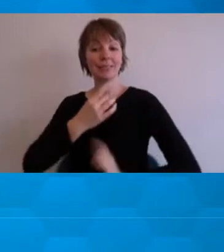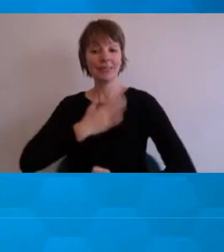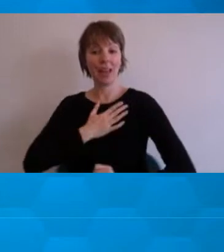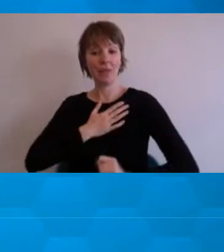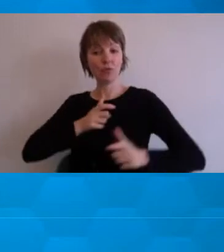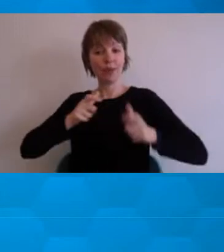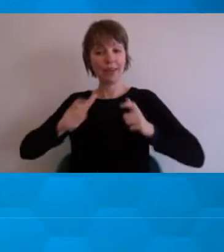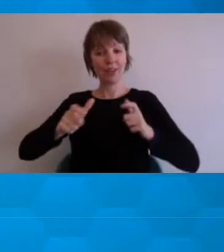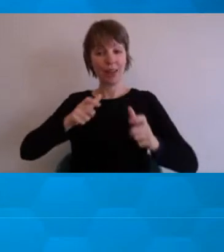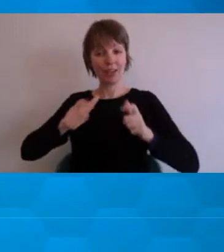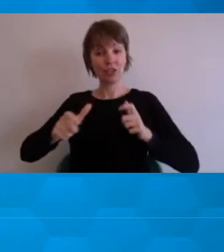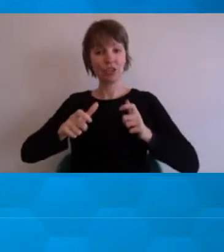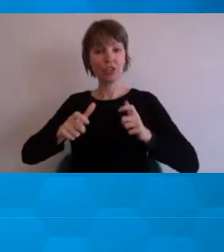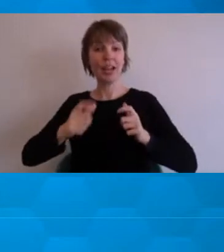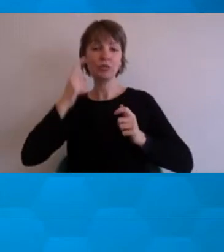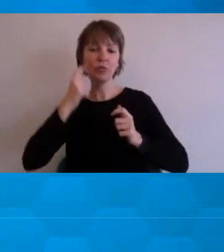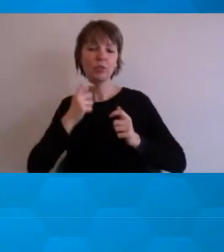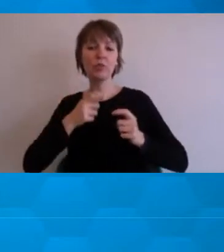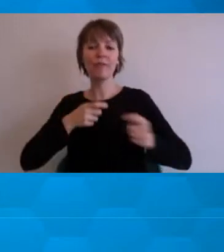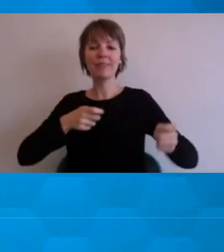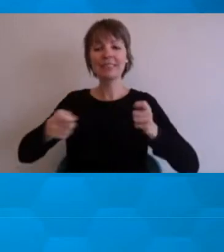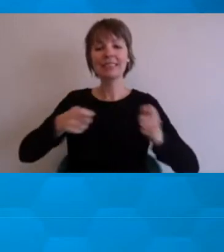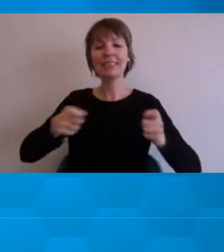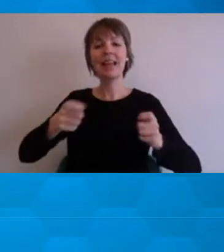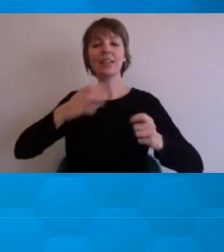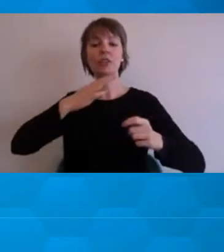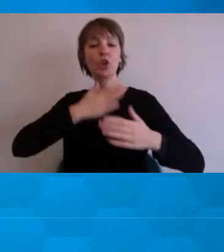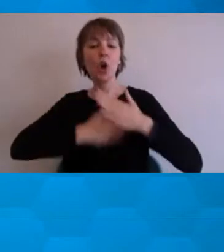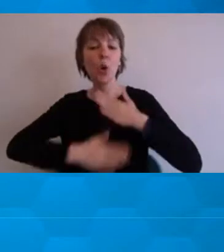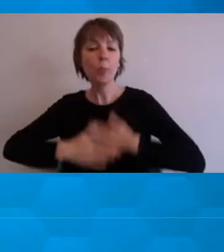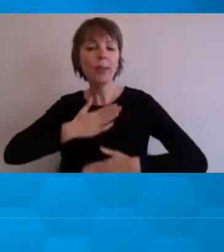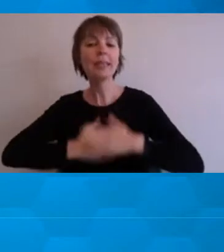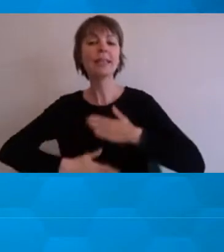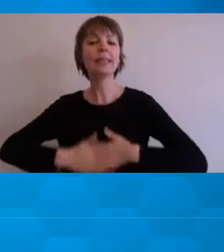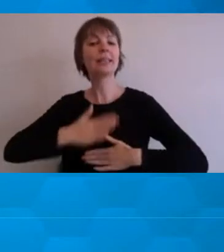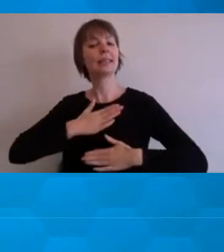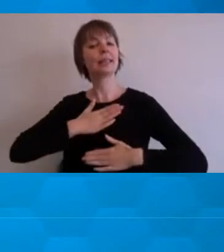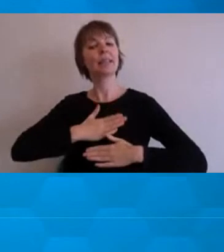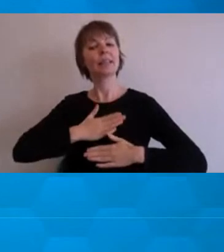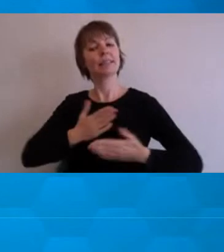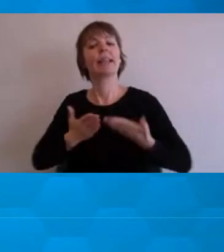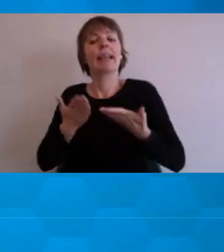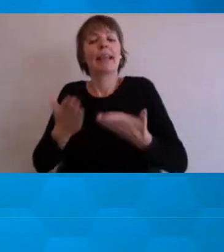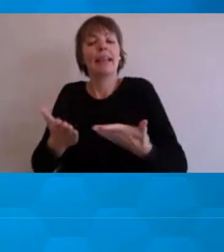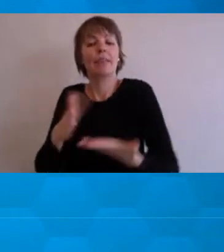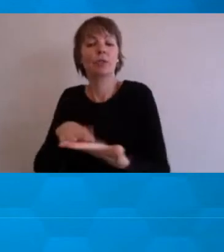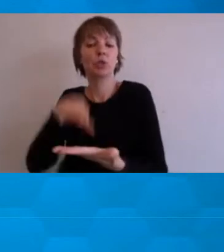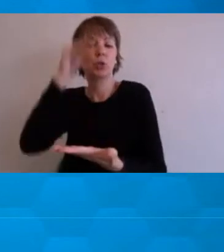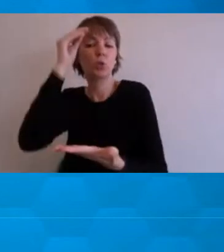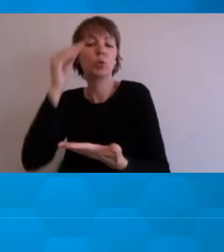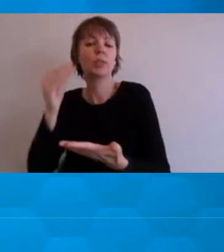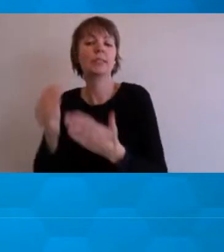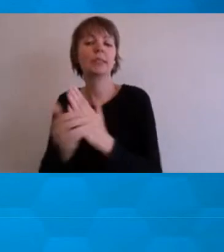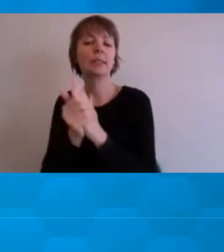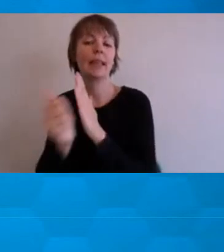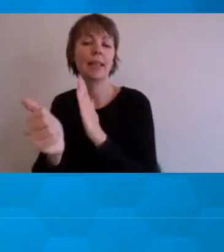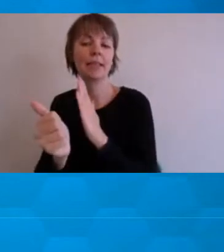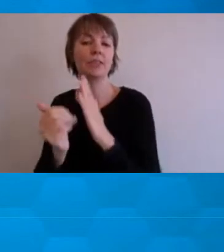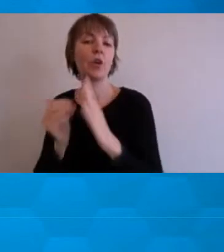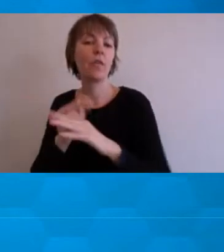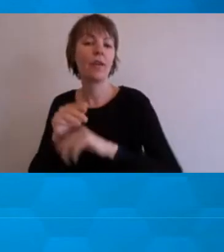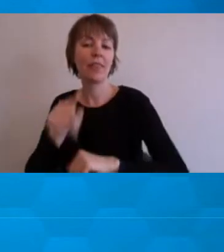of facilitating coping and giving students mechanisms. So with this, there is one